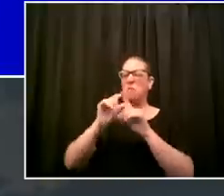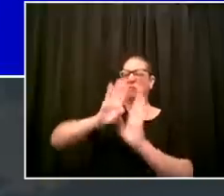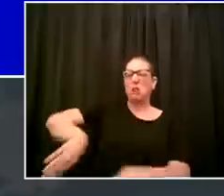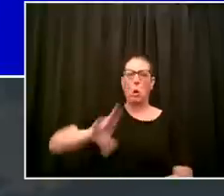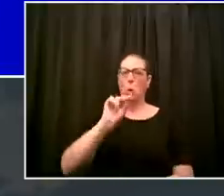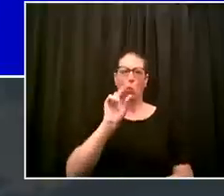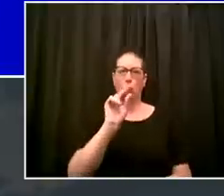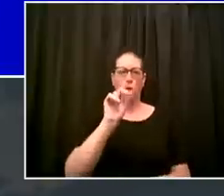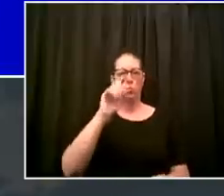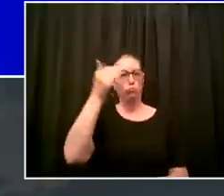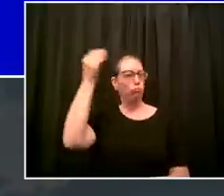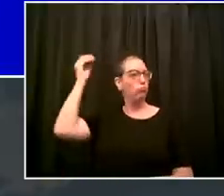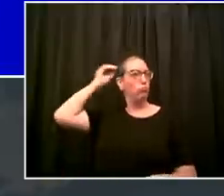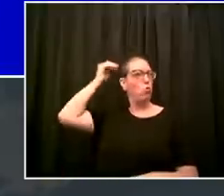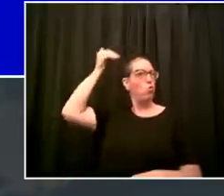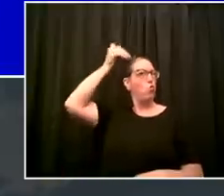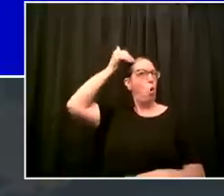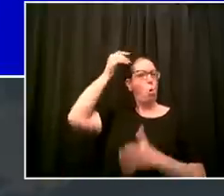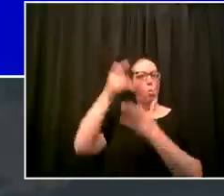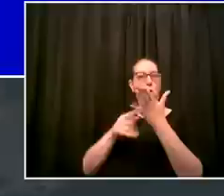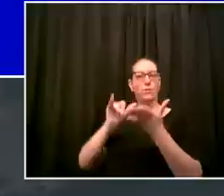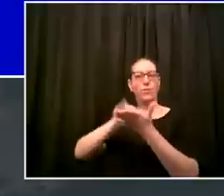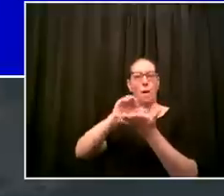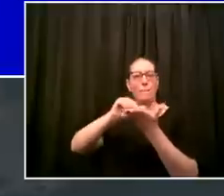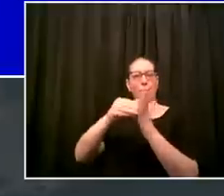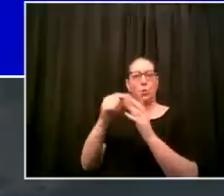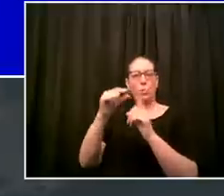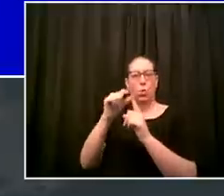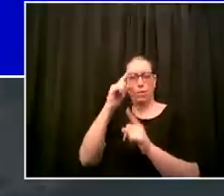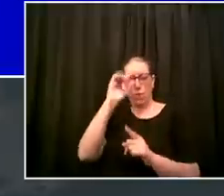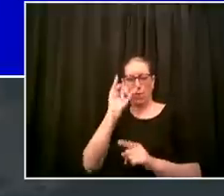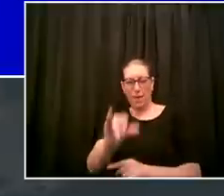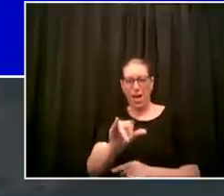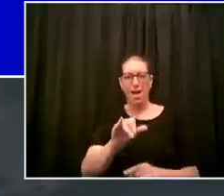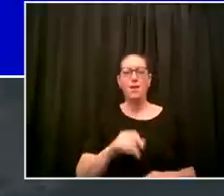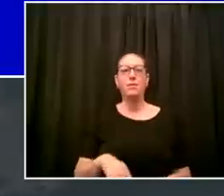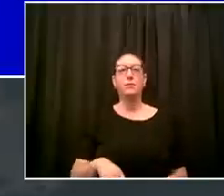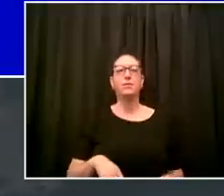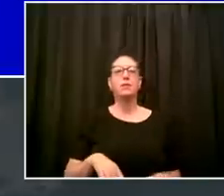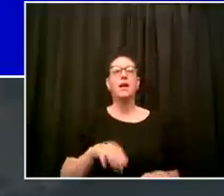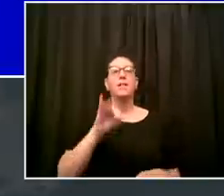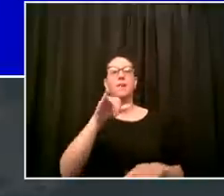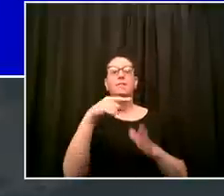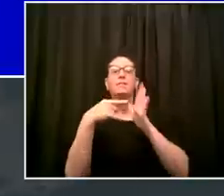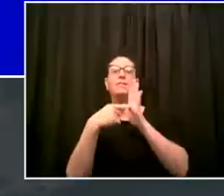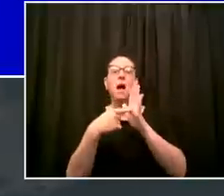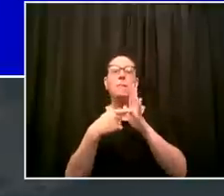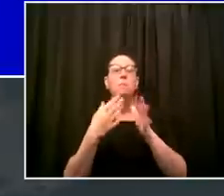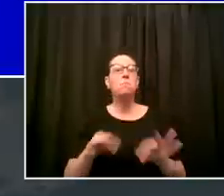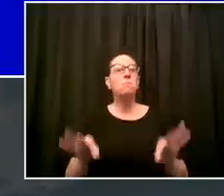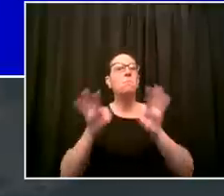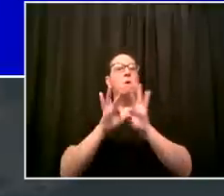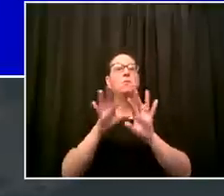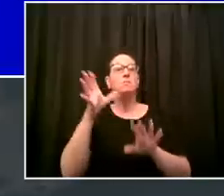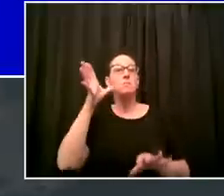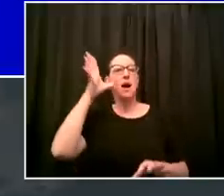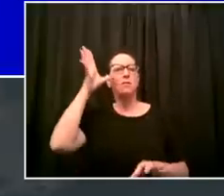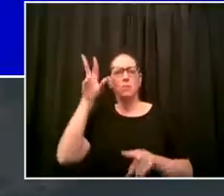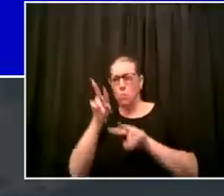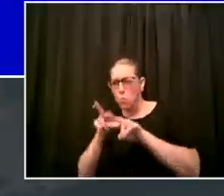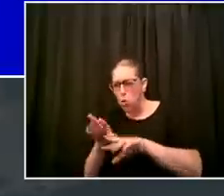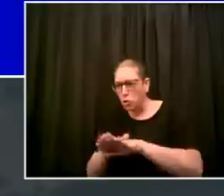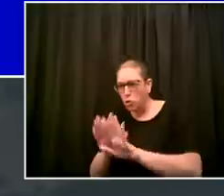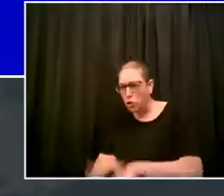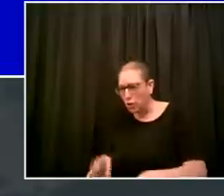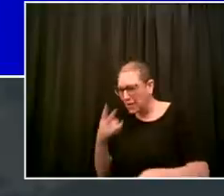these things have to happen with real speed to make sure children are safe so it begins with since it is